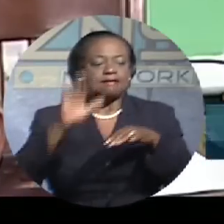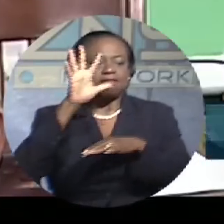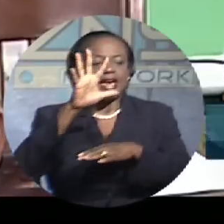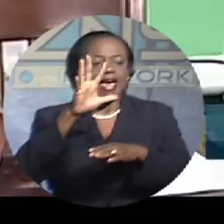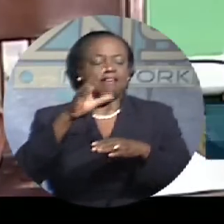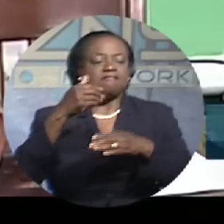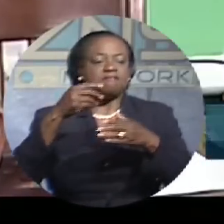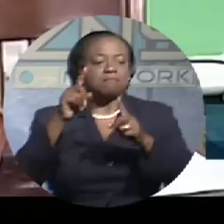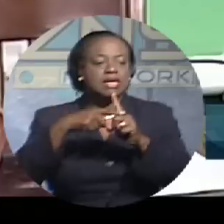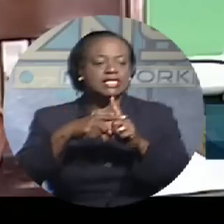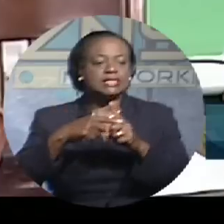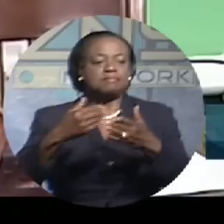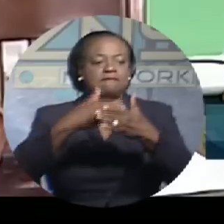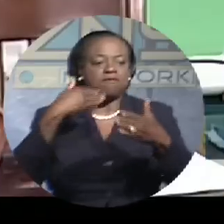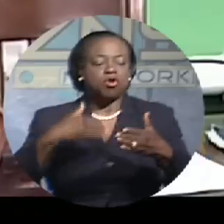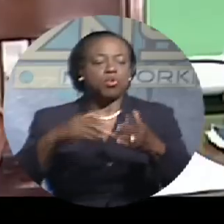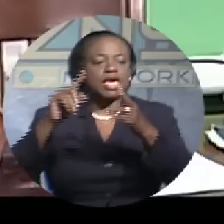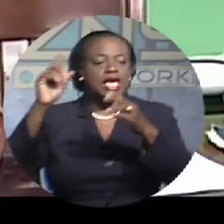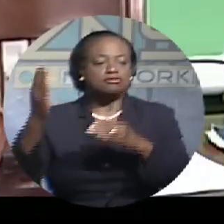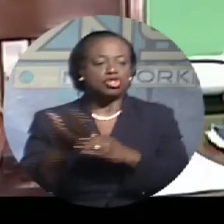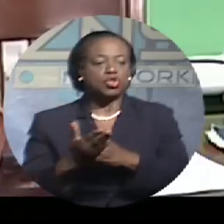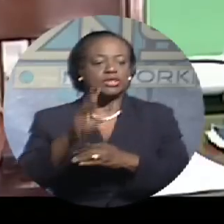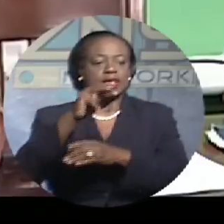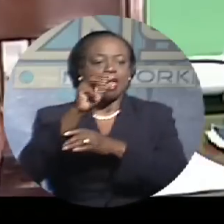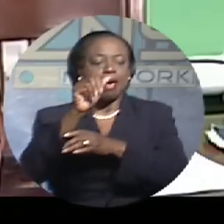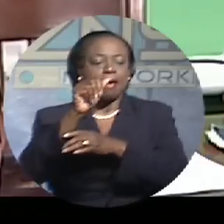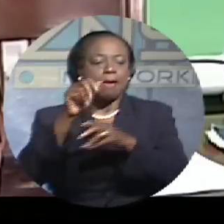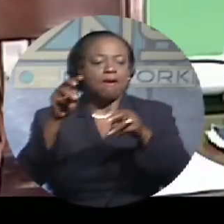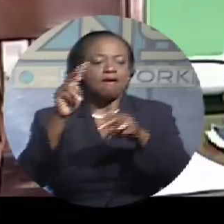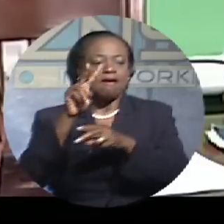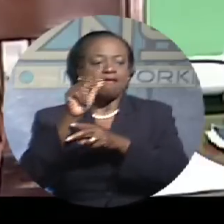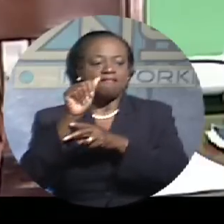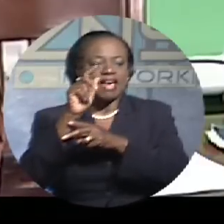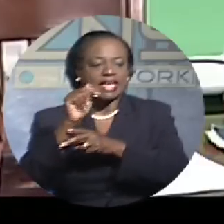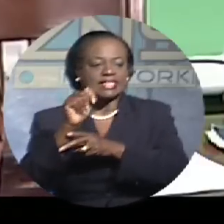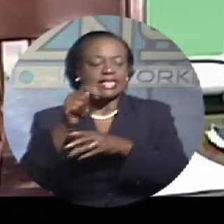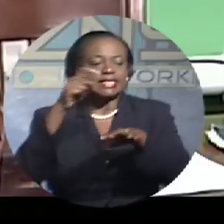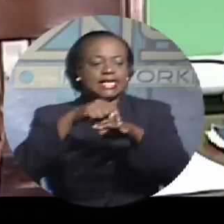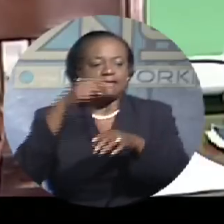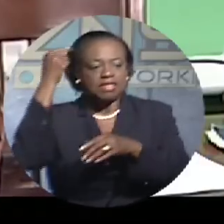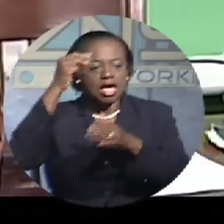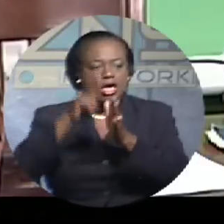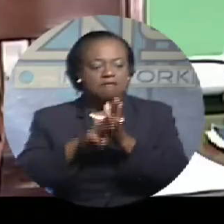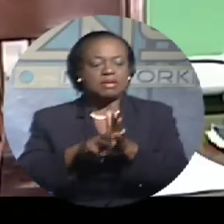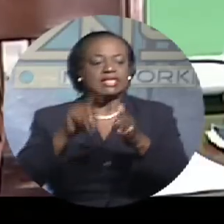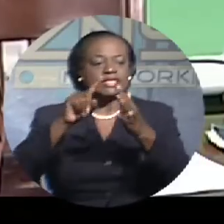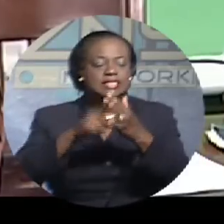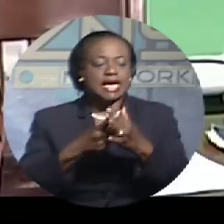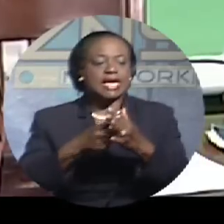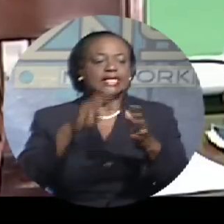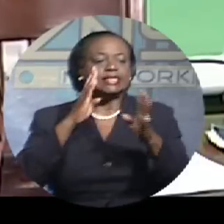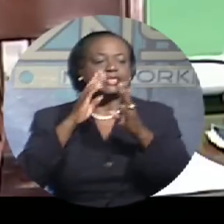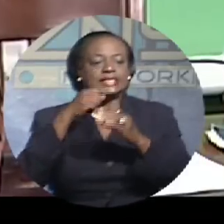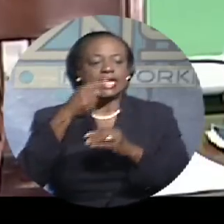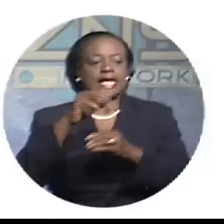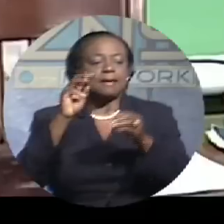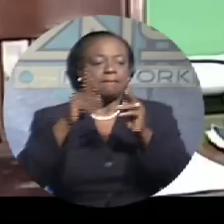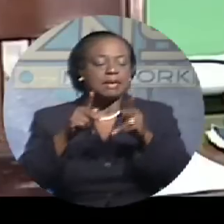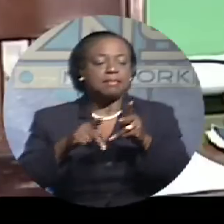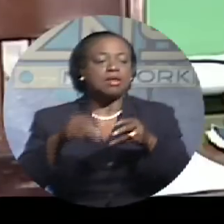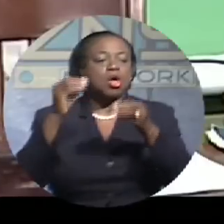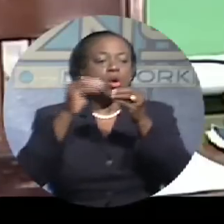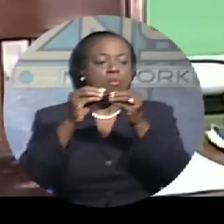of VAT, it's time the government start telling the people more and the Bahamian businesses what's expected.